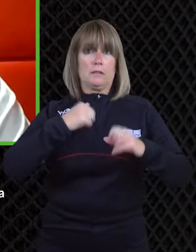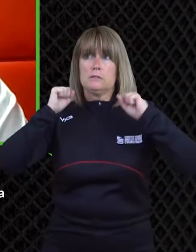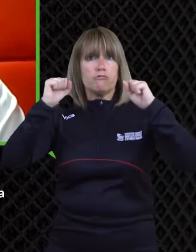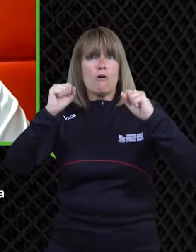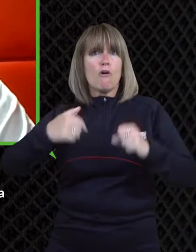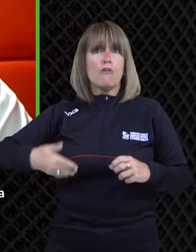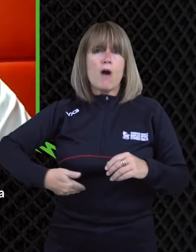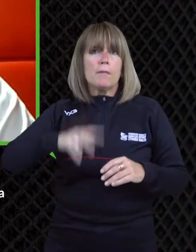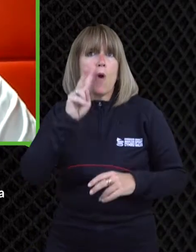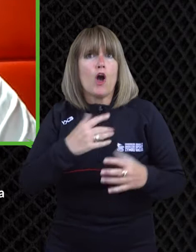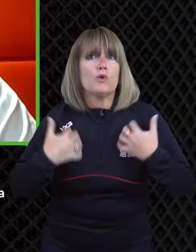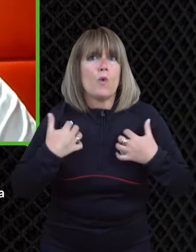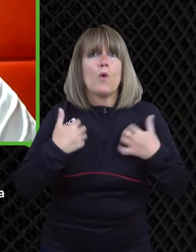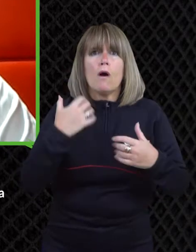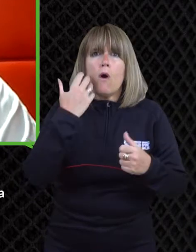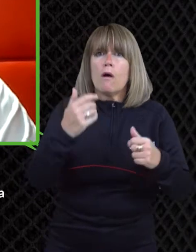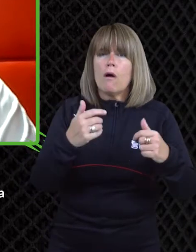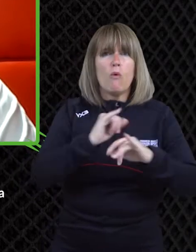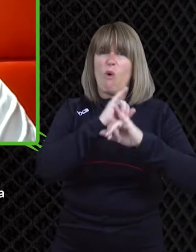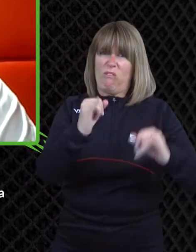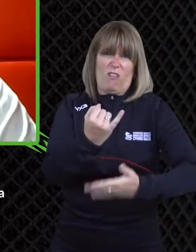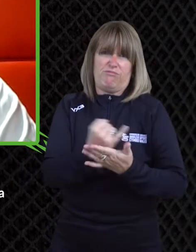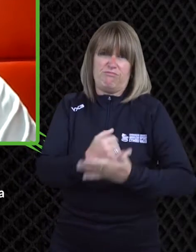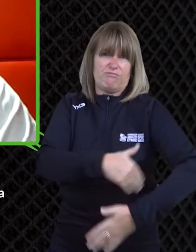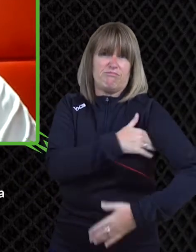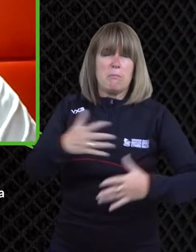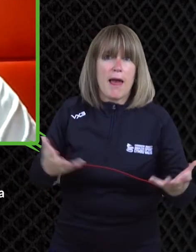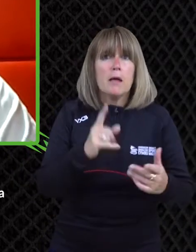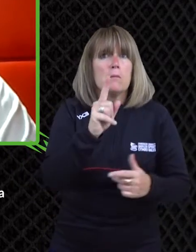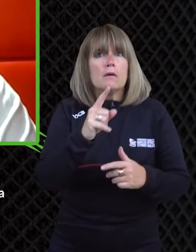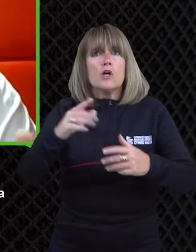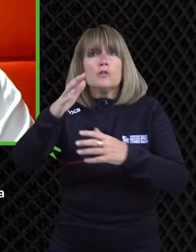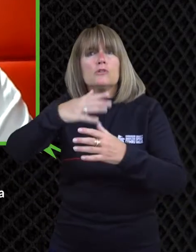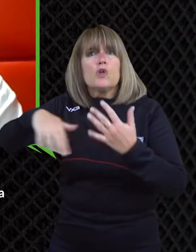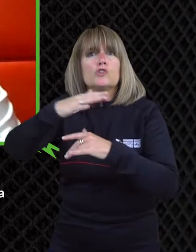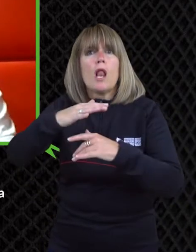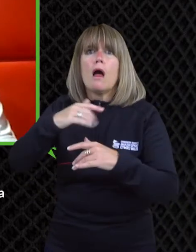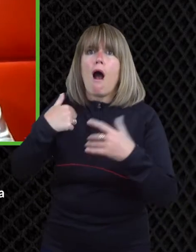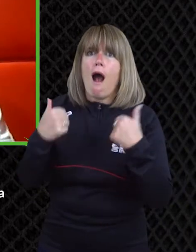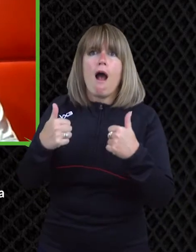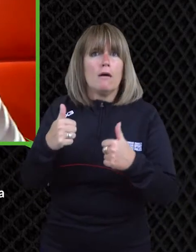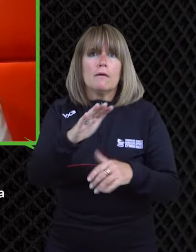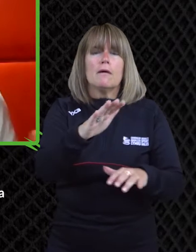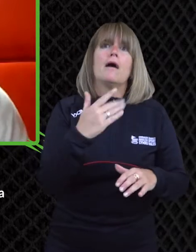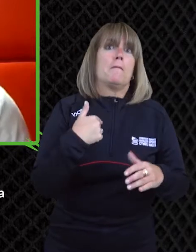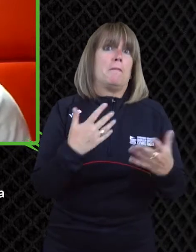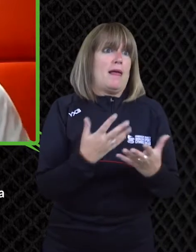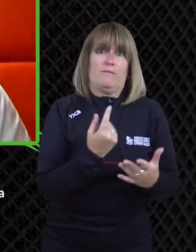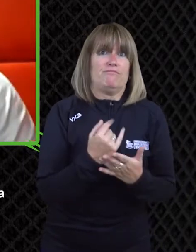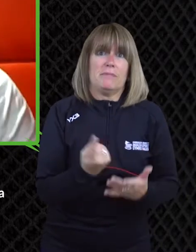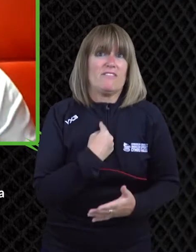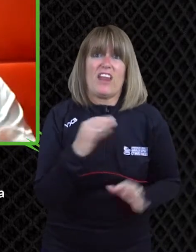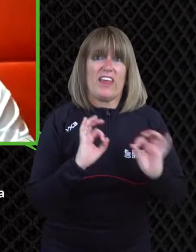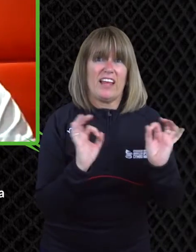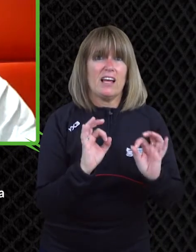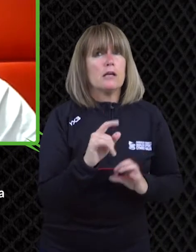rugby coverage they do a fantastic job you know being a rugby fan and a quite awful rugby player uh mainly social